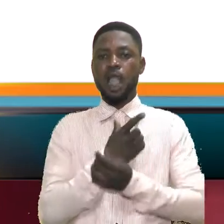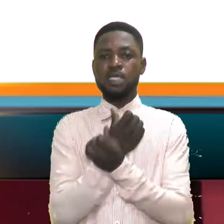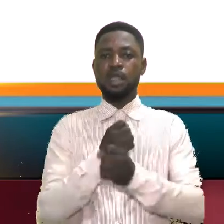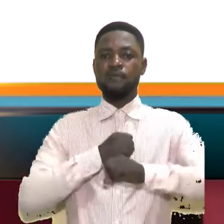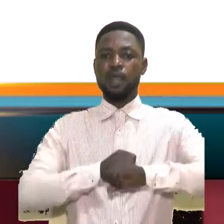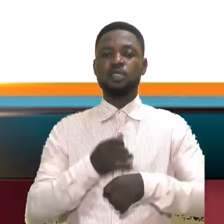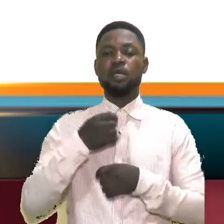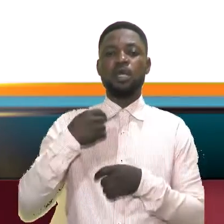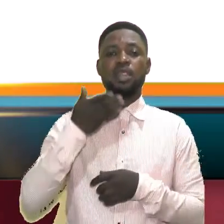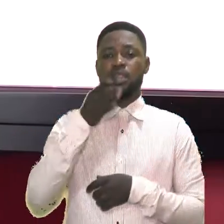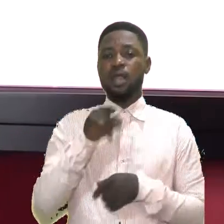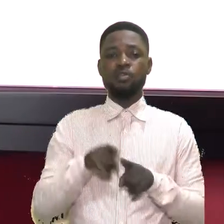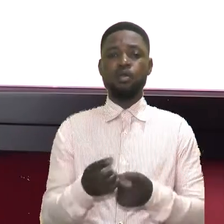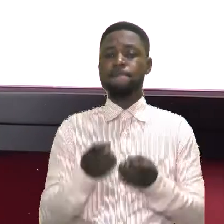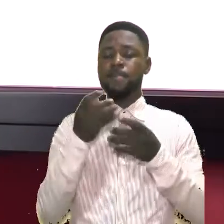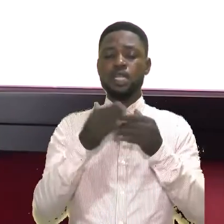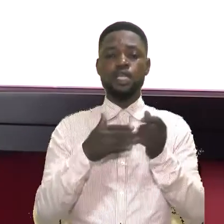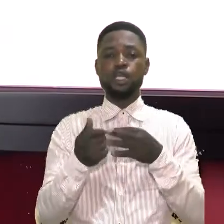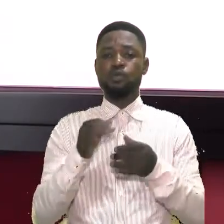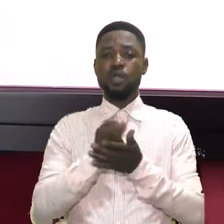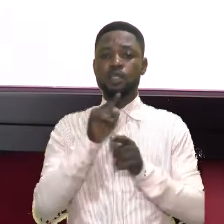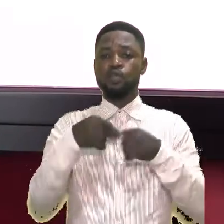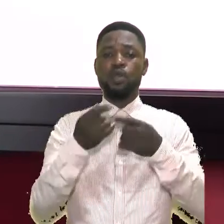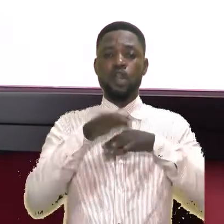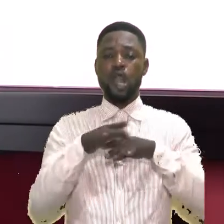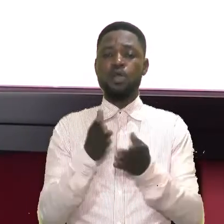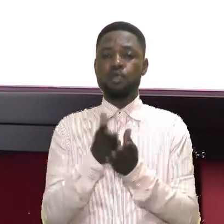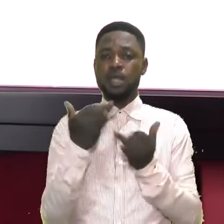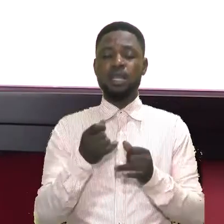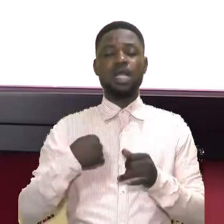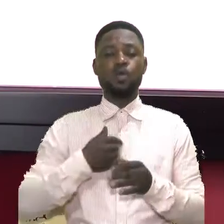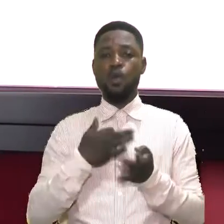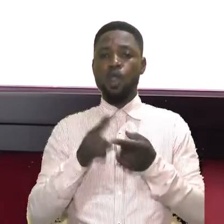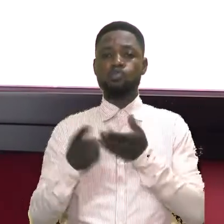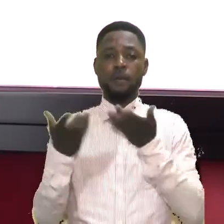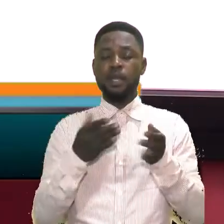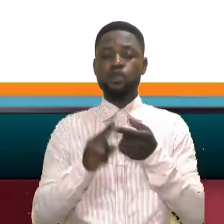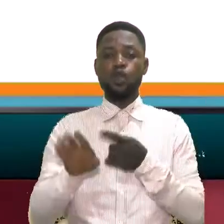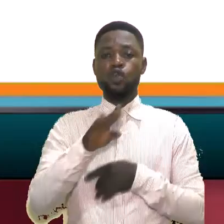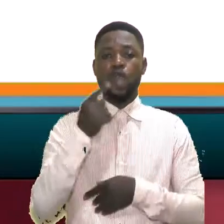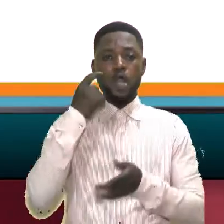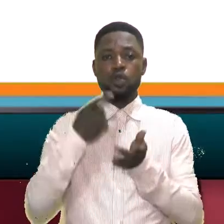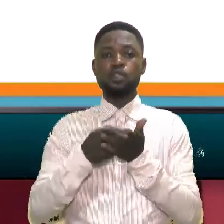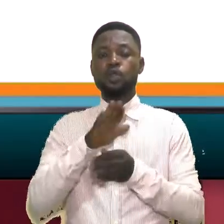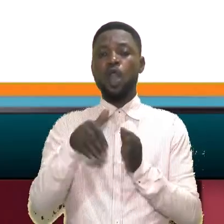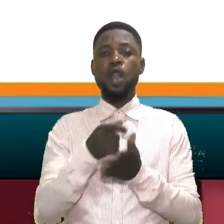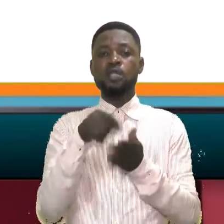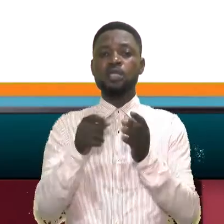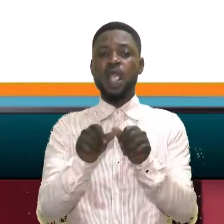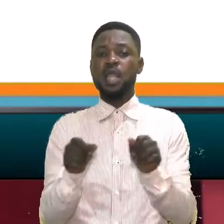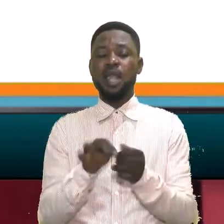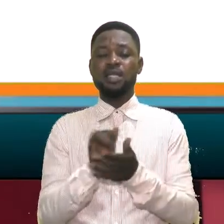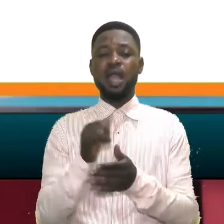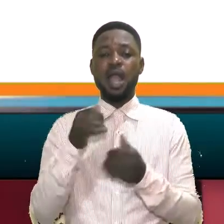safeguarding, we know that there are so many issues that are ongoing right now. And we want to bring to your notice all this